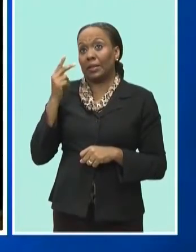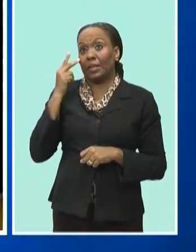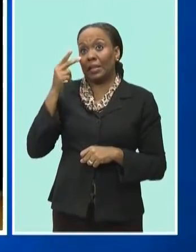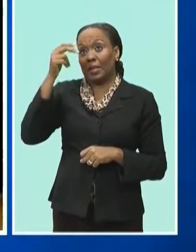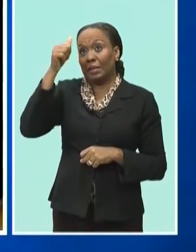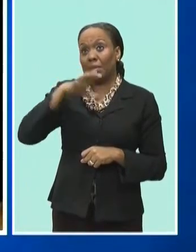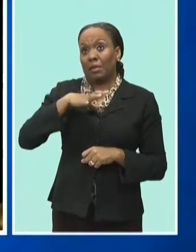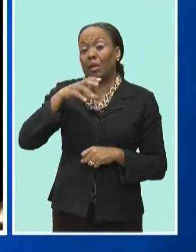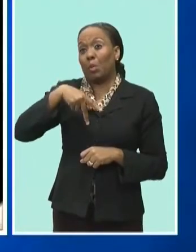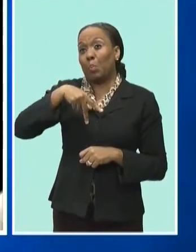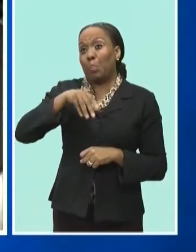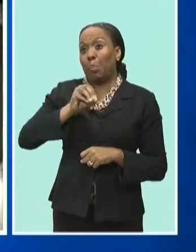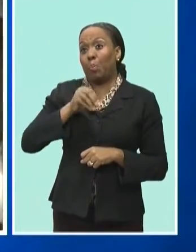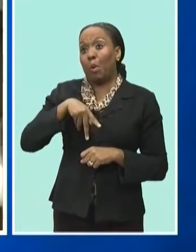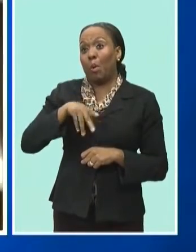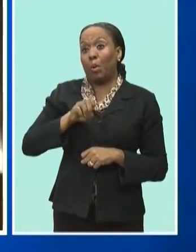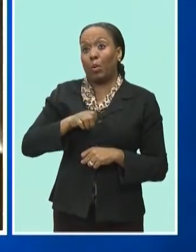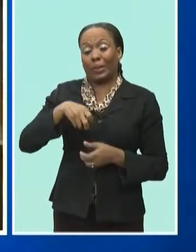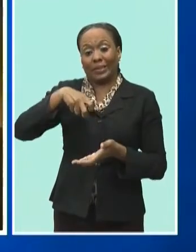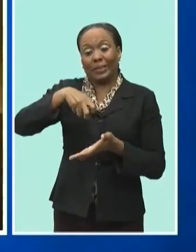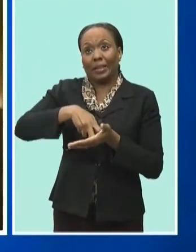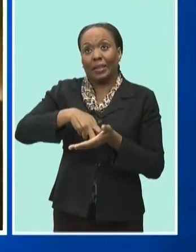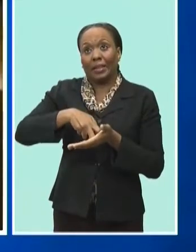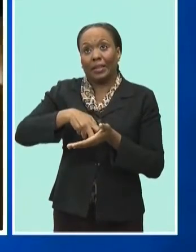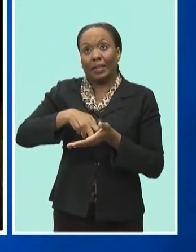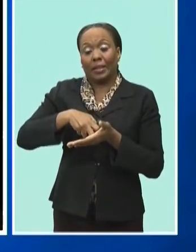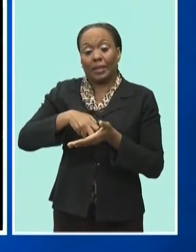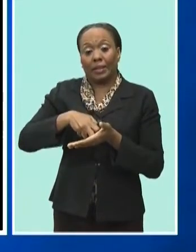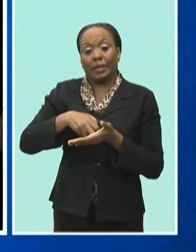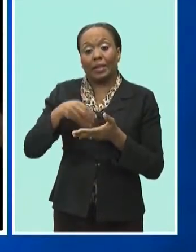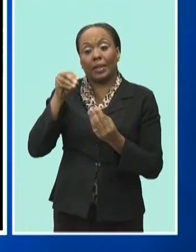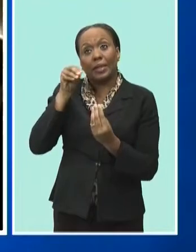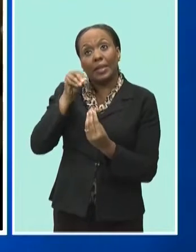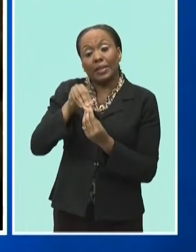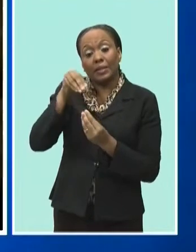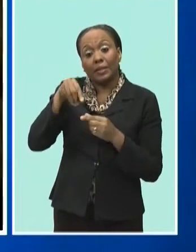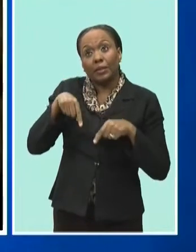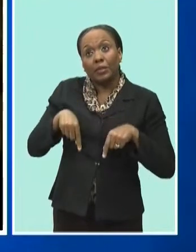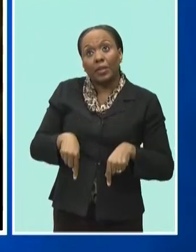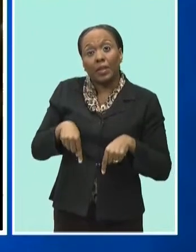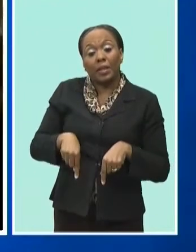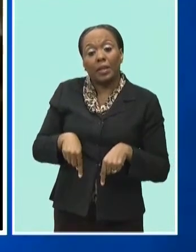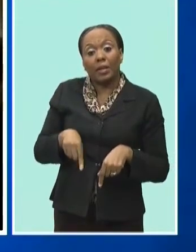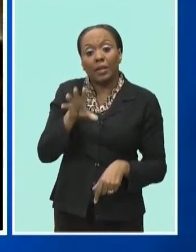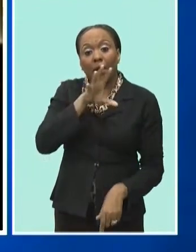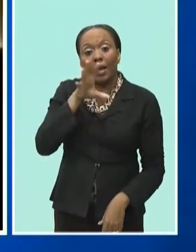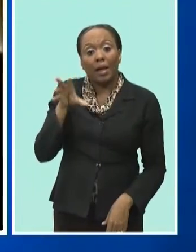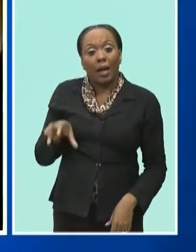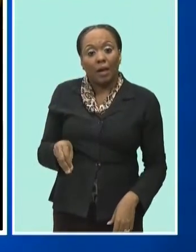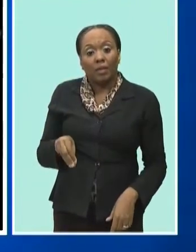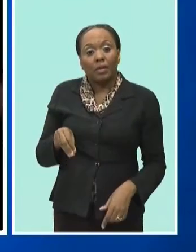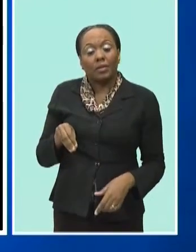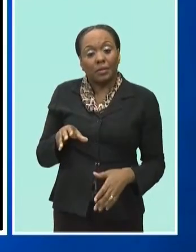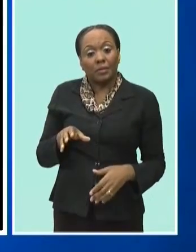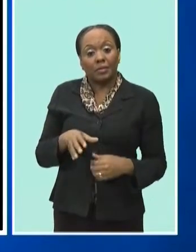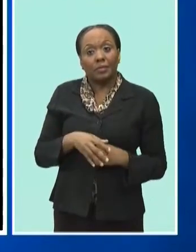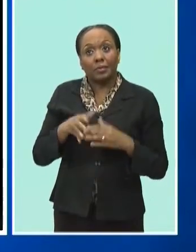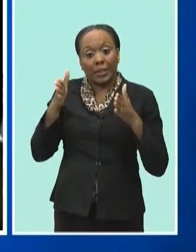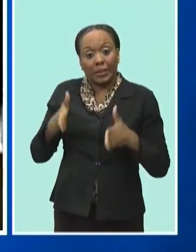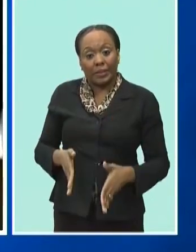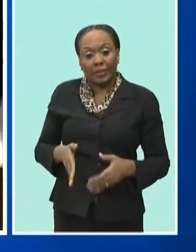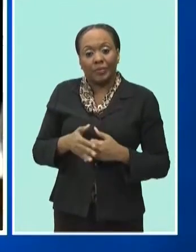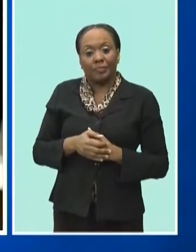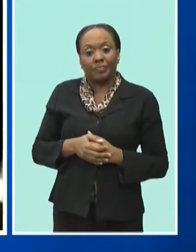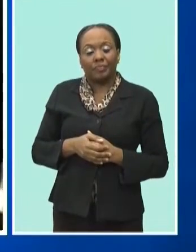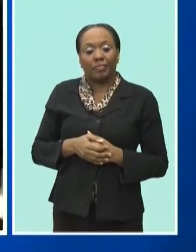and kissing the feet of South Sudan leaders is making the rounds on social media. During a spiritual retreat at the Vatican, the Pope urged